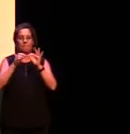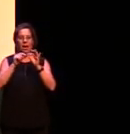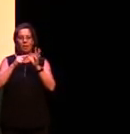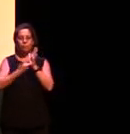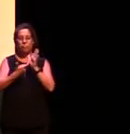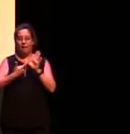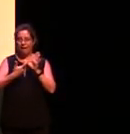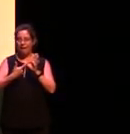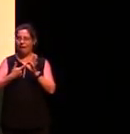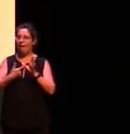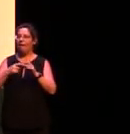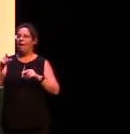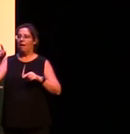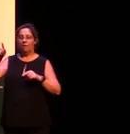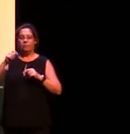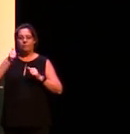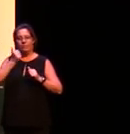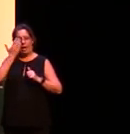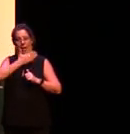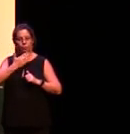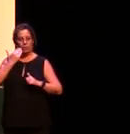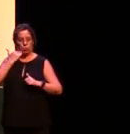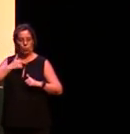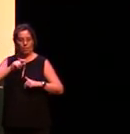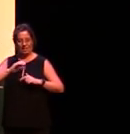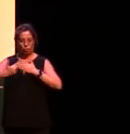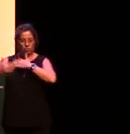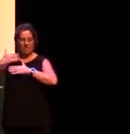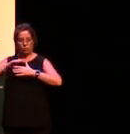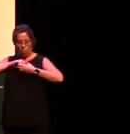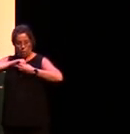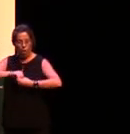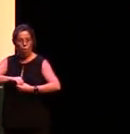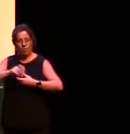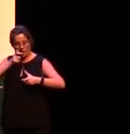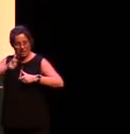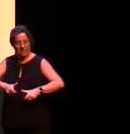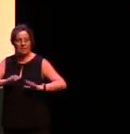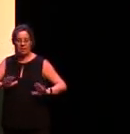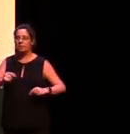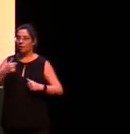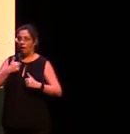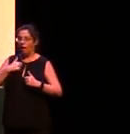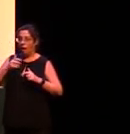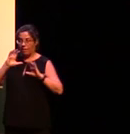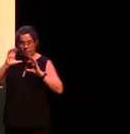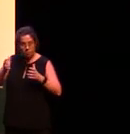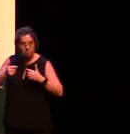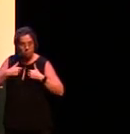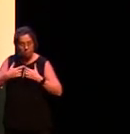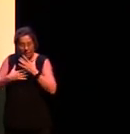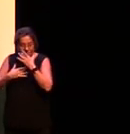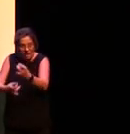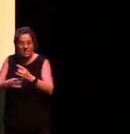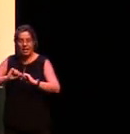and custodian at Selandia hello hello Darlene how are you I'd like to ask a question look language is really fascinating it's